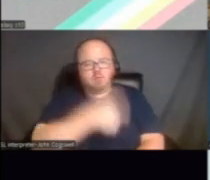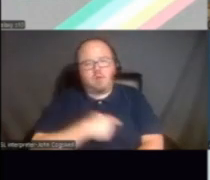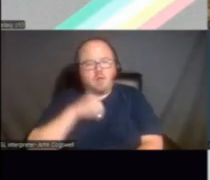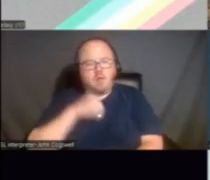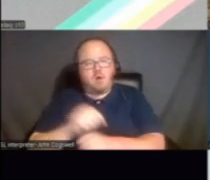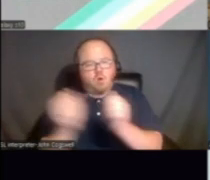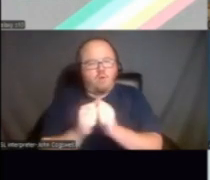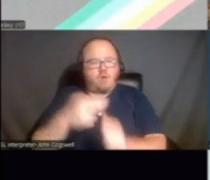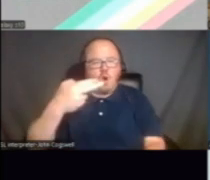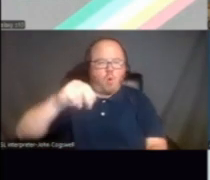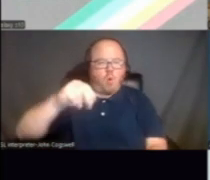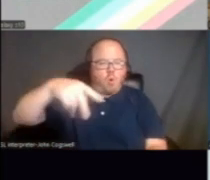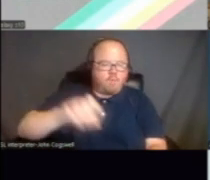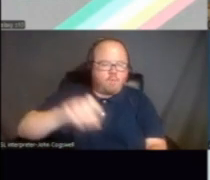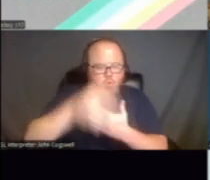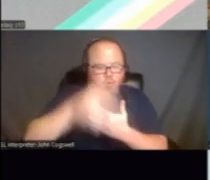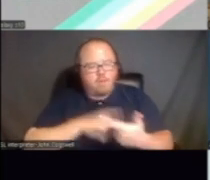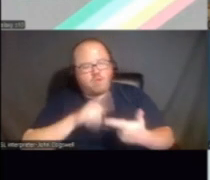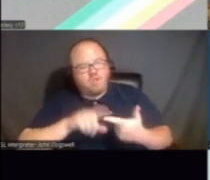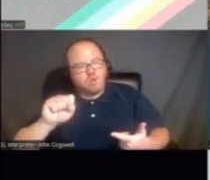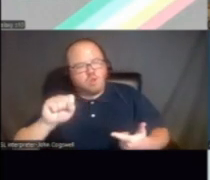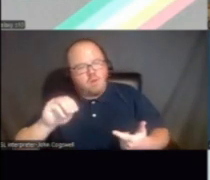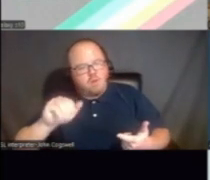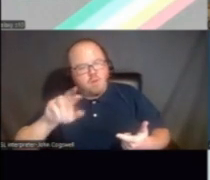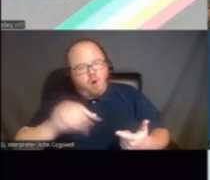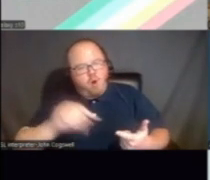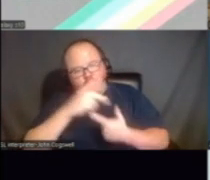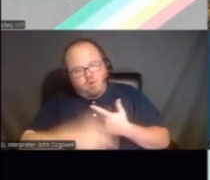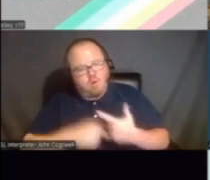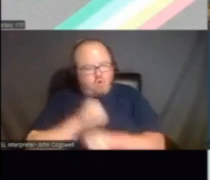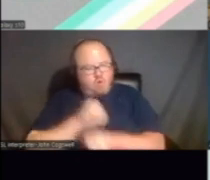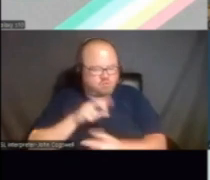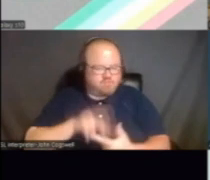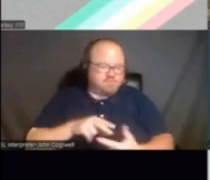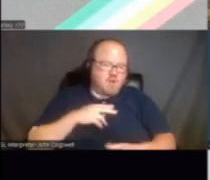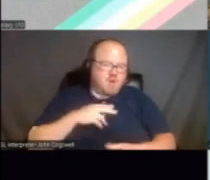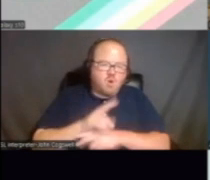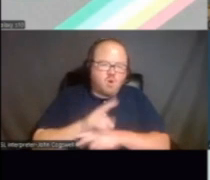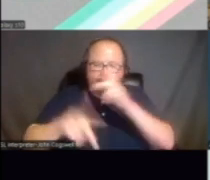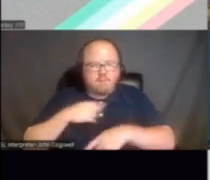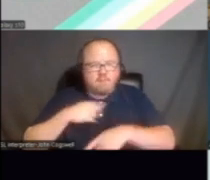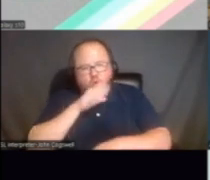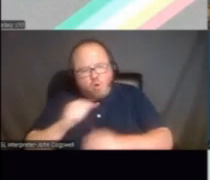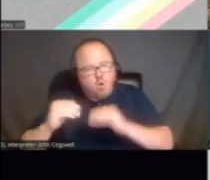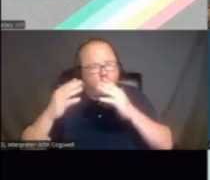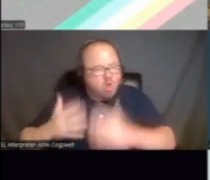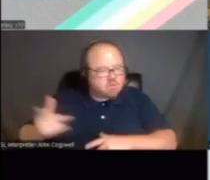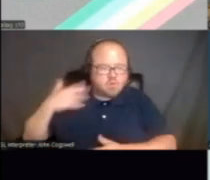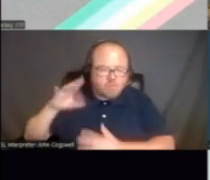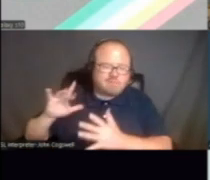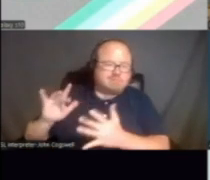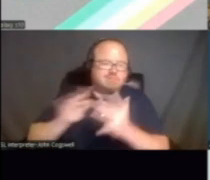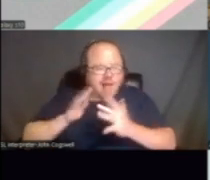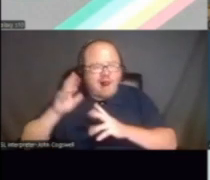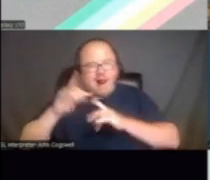with the HOPE program, as well as the SMART program. So I used, you know, the people that I know, my old colleagues, to kind of, like, network back